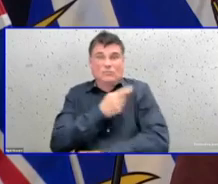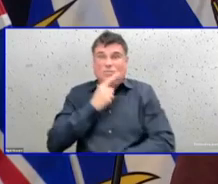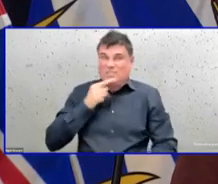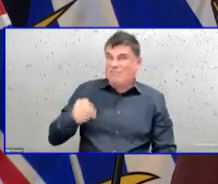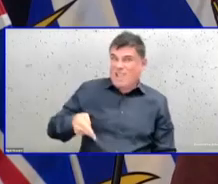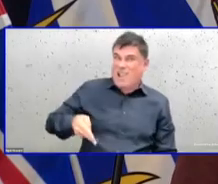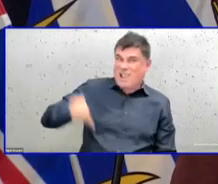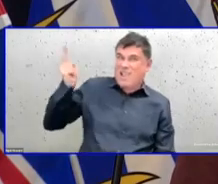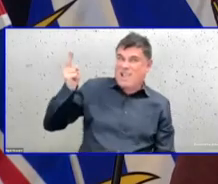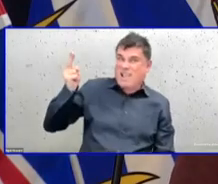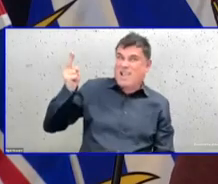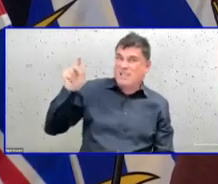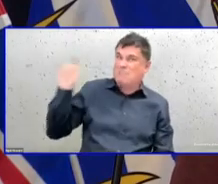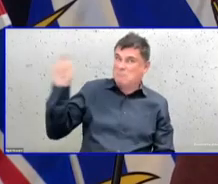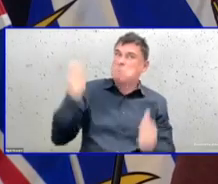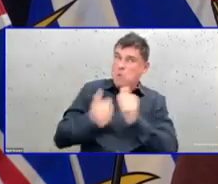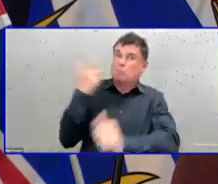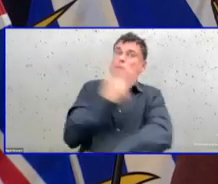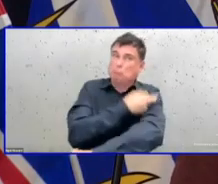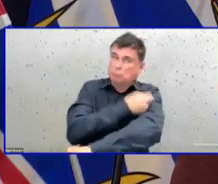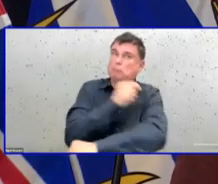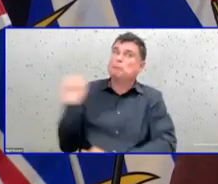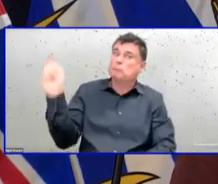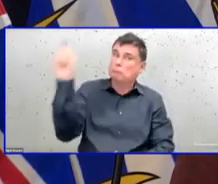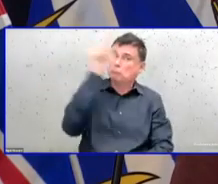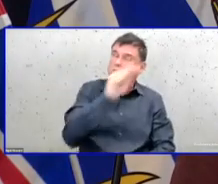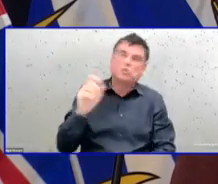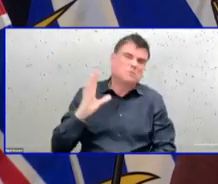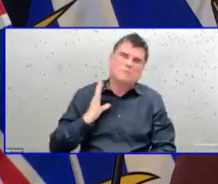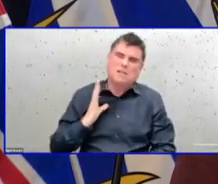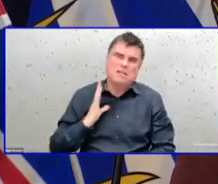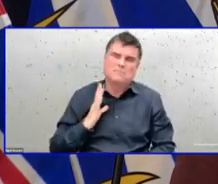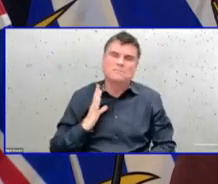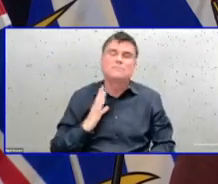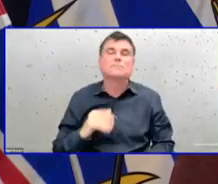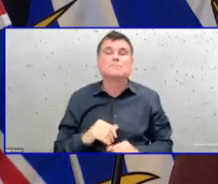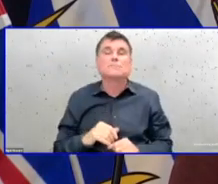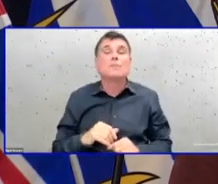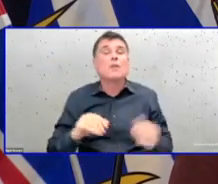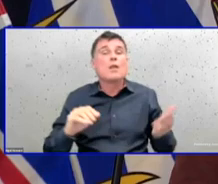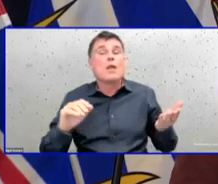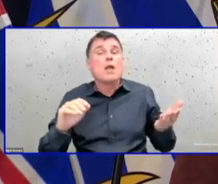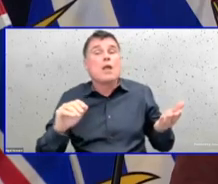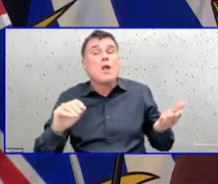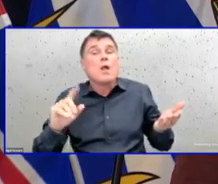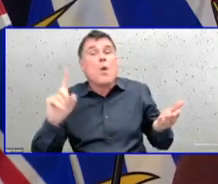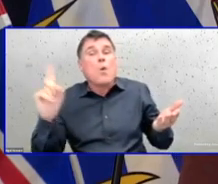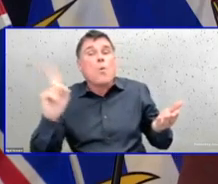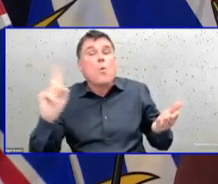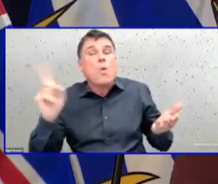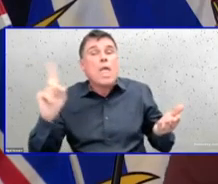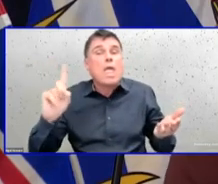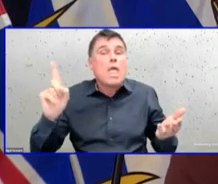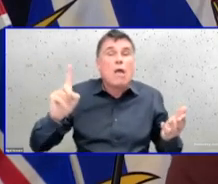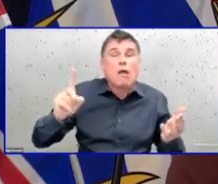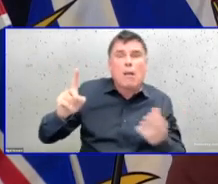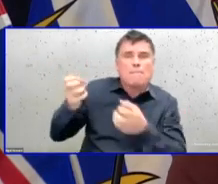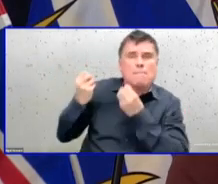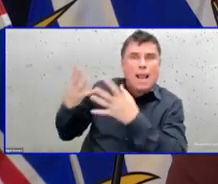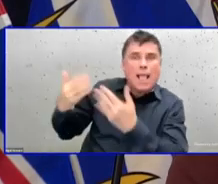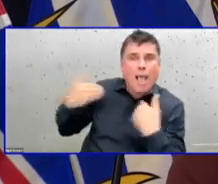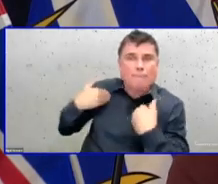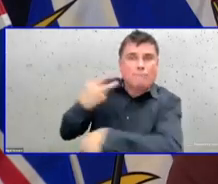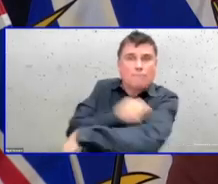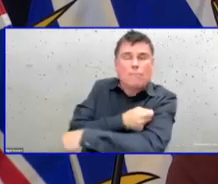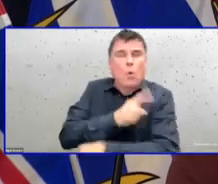people have to consider. Where are vaccination rates? Where are you seeing transmission right now? And I know my colleagues have been working with their